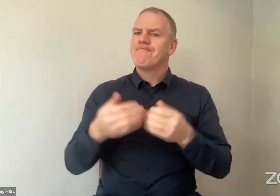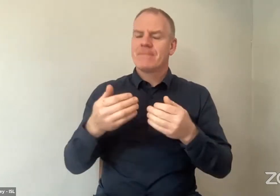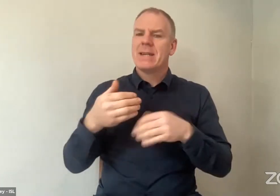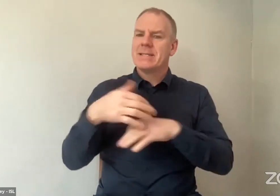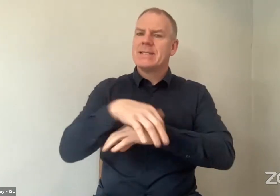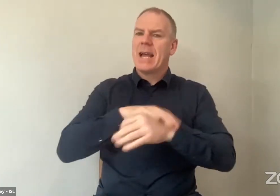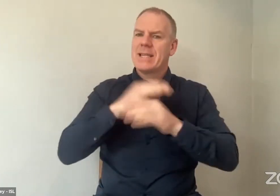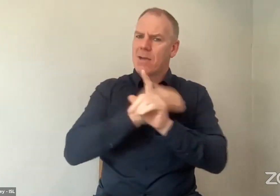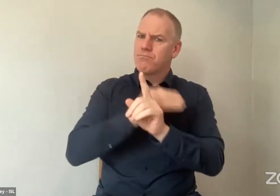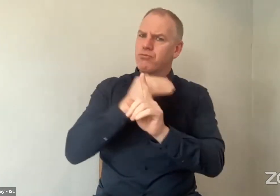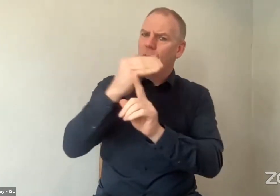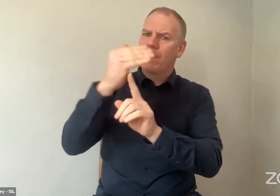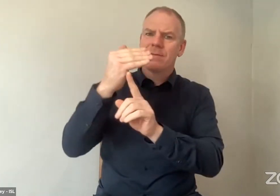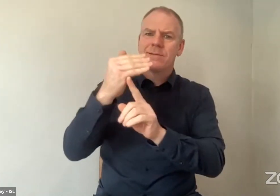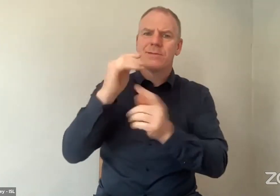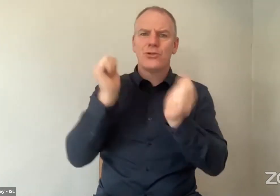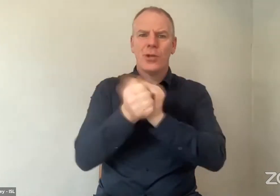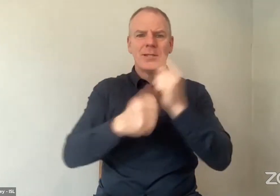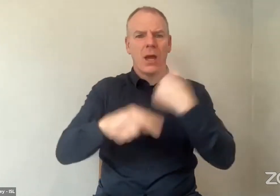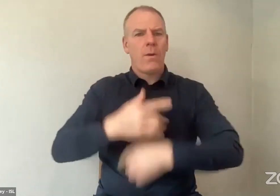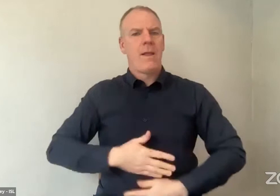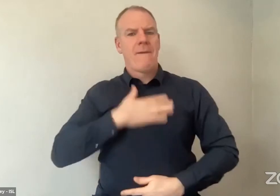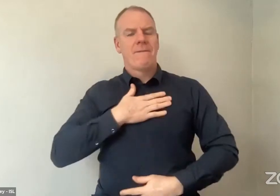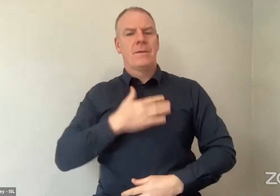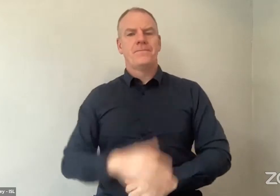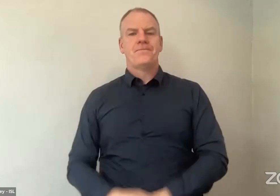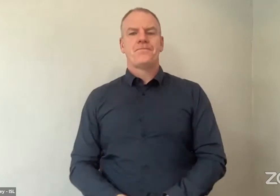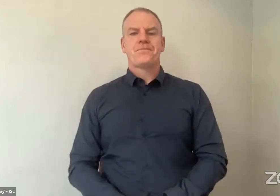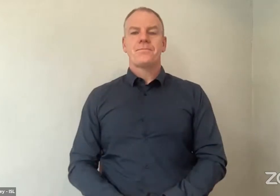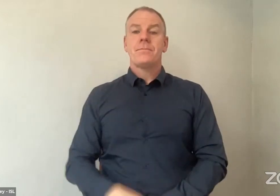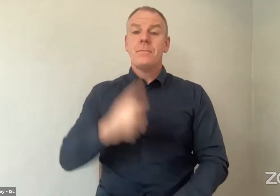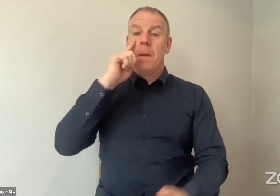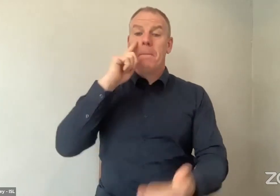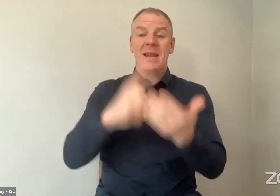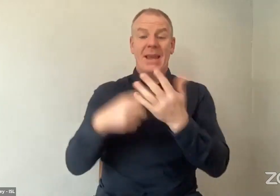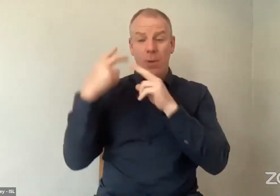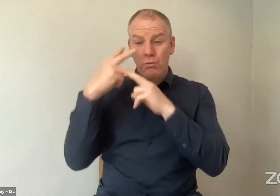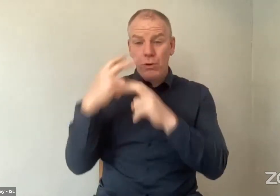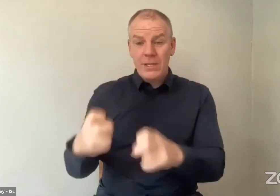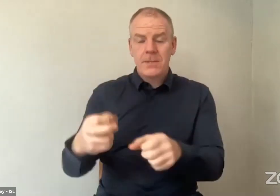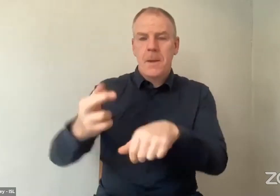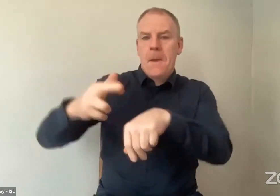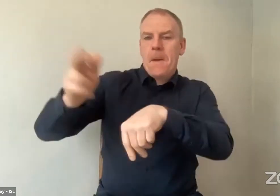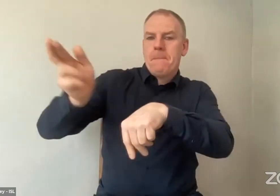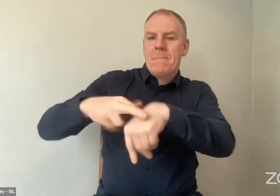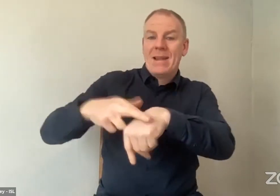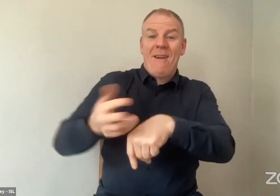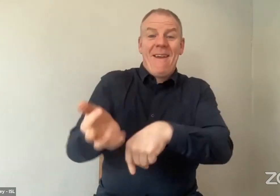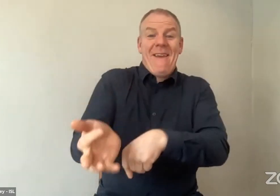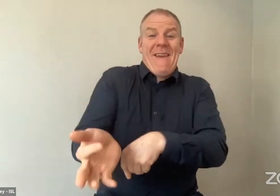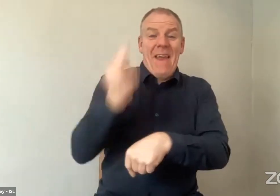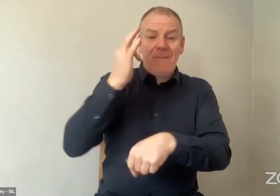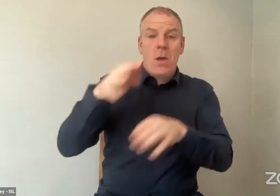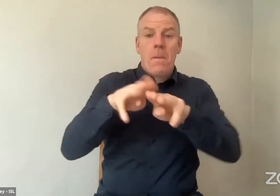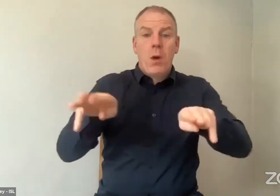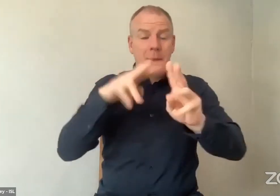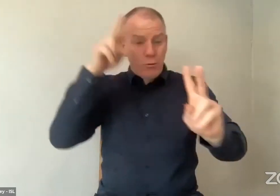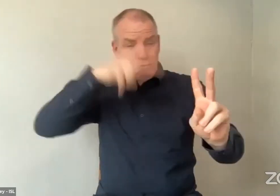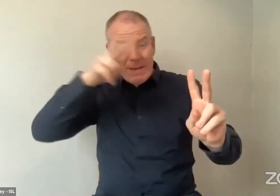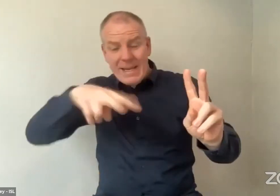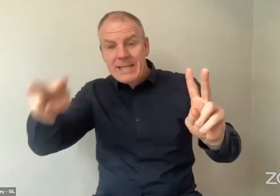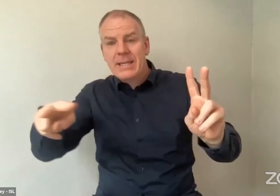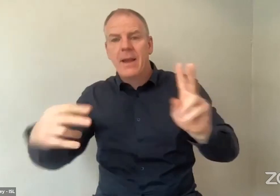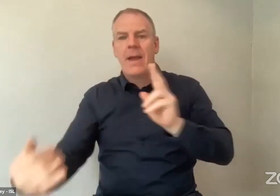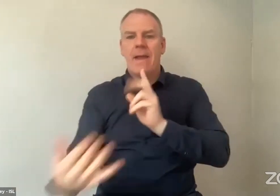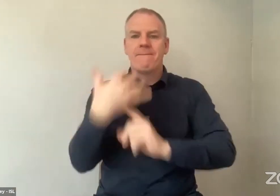aspects of our lives. We believe that research is better when the public it serves is involved in shaping